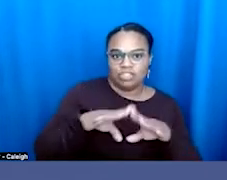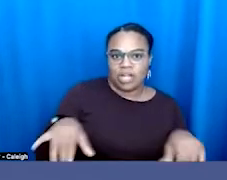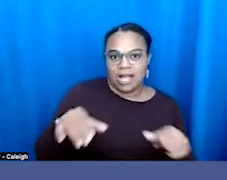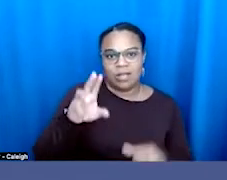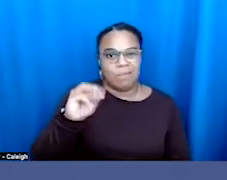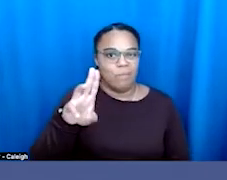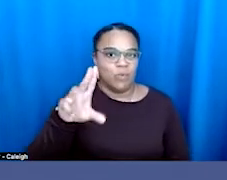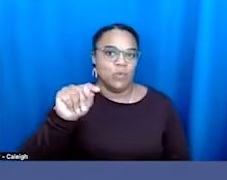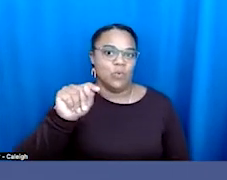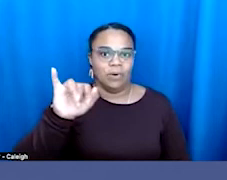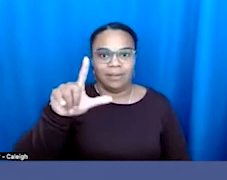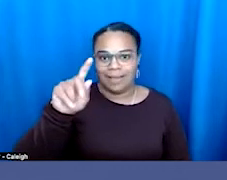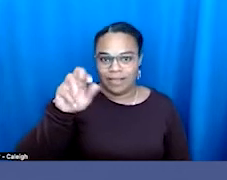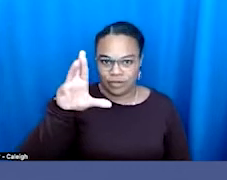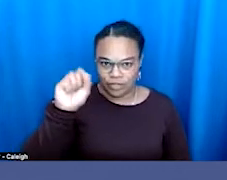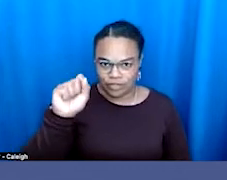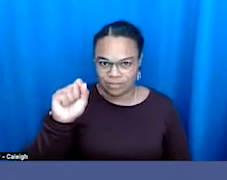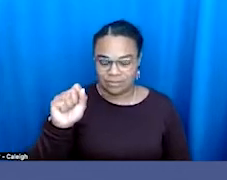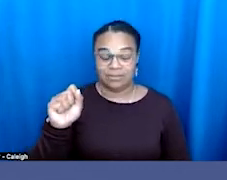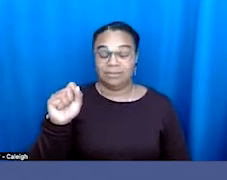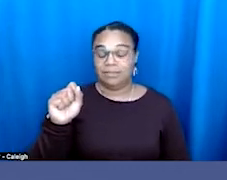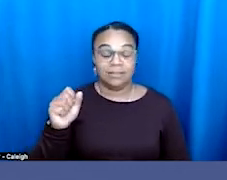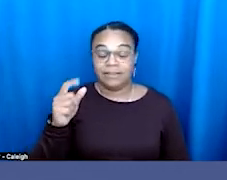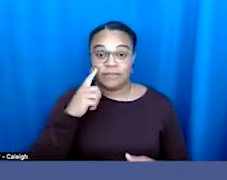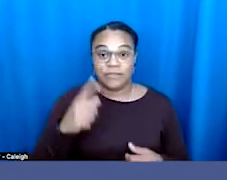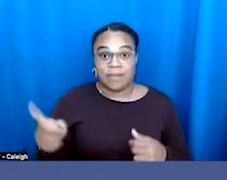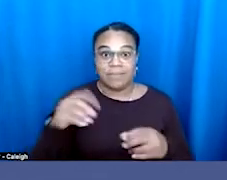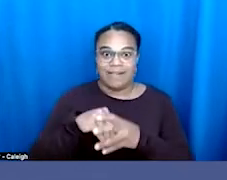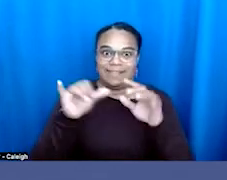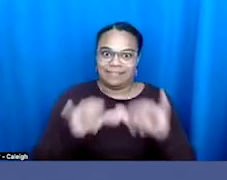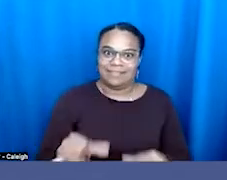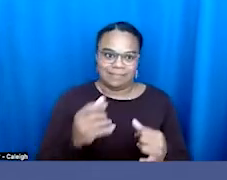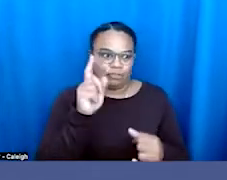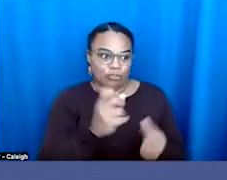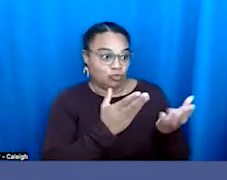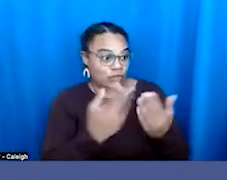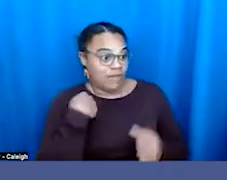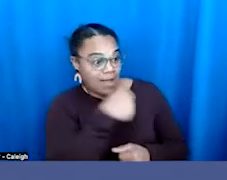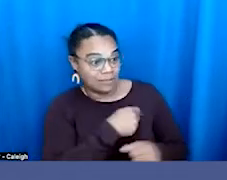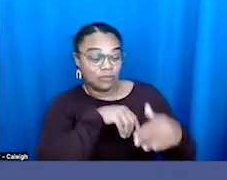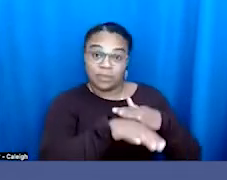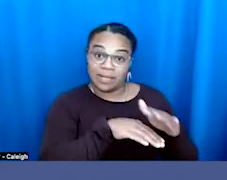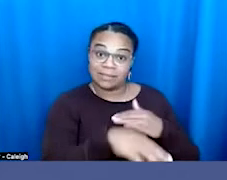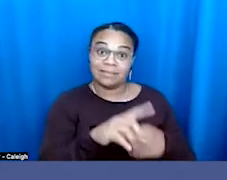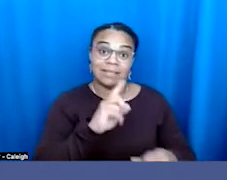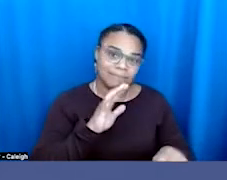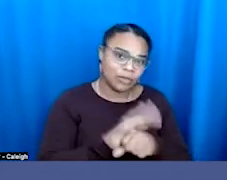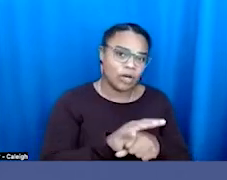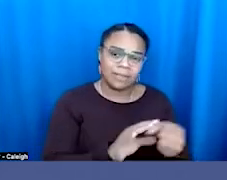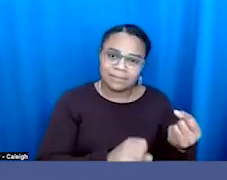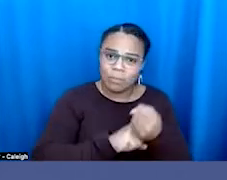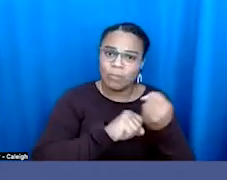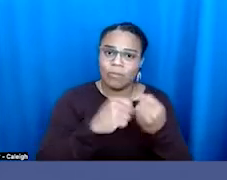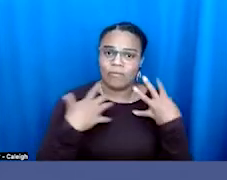be in any of the systems that should serve us to access affirming health care. And,